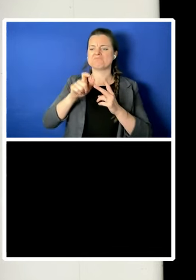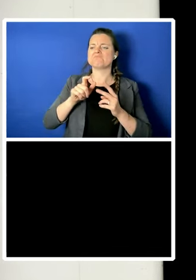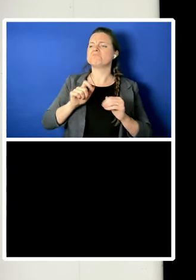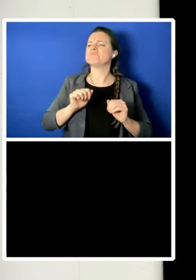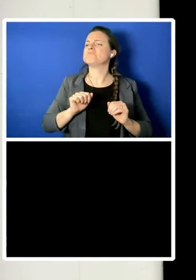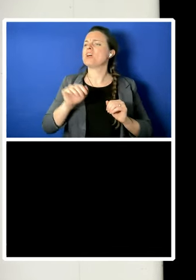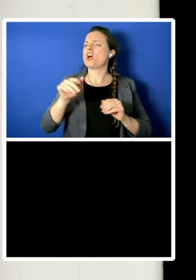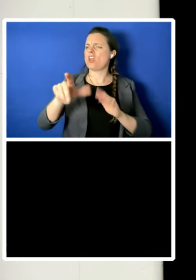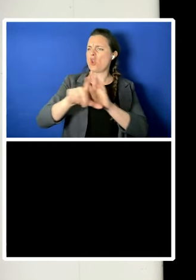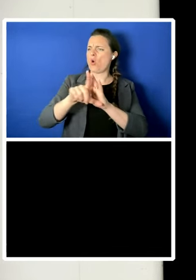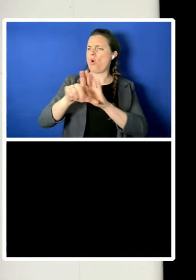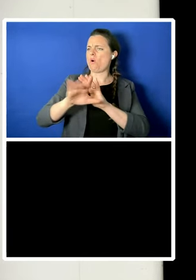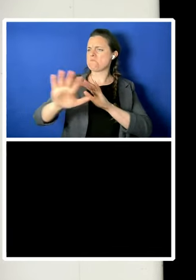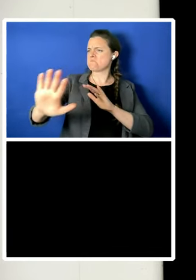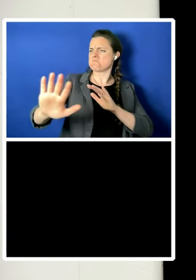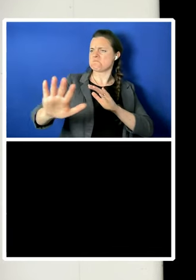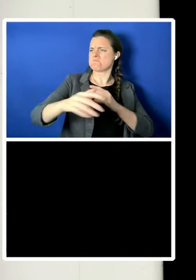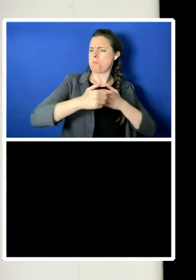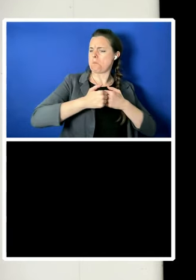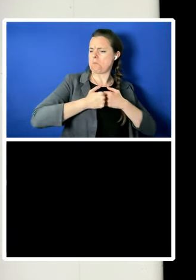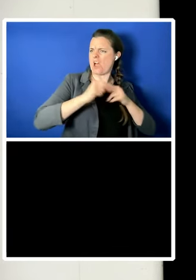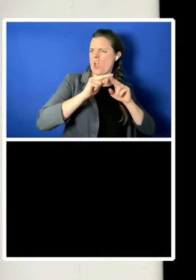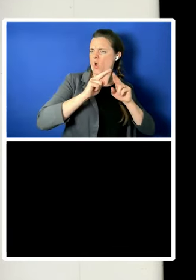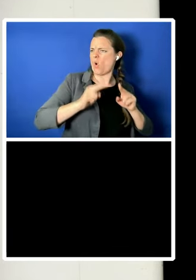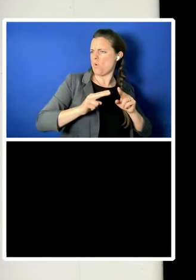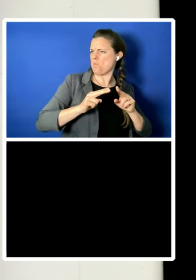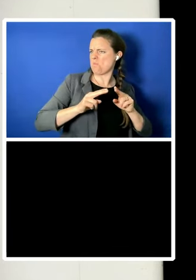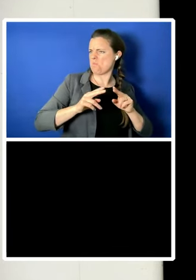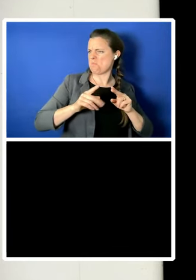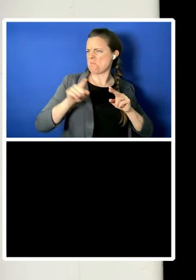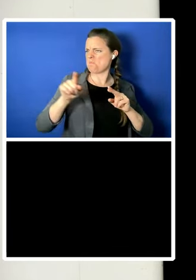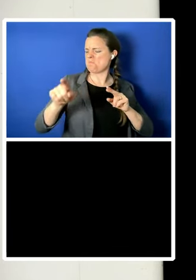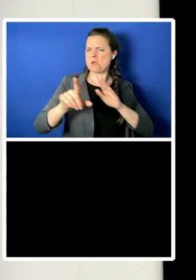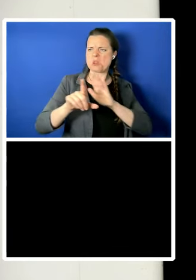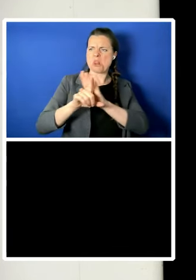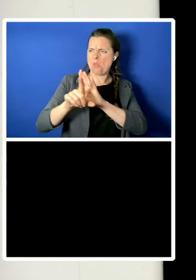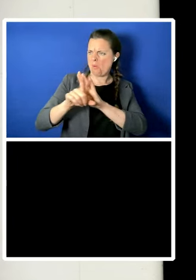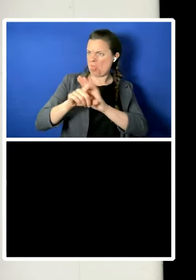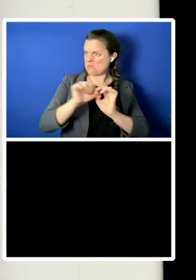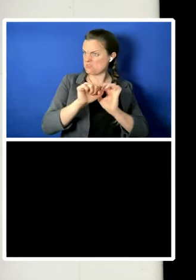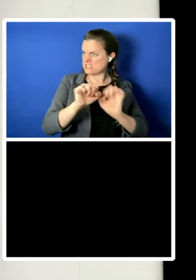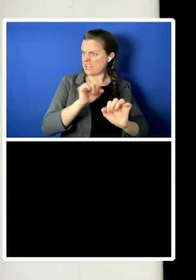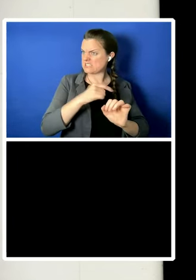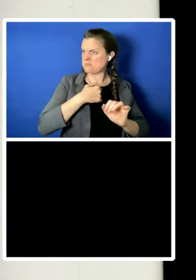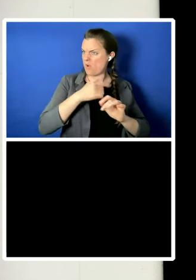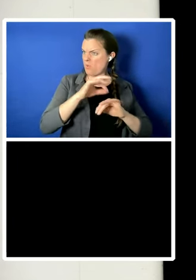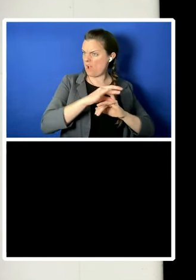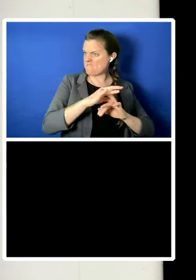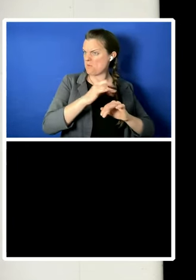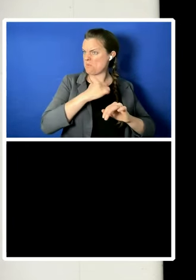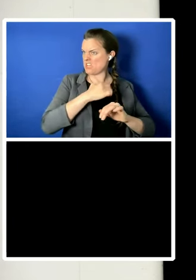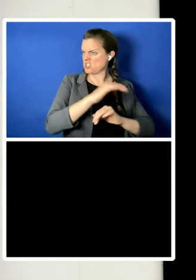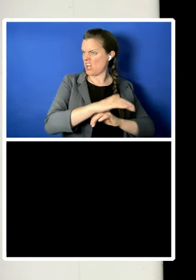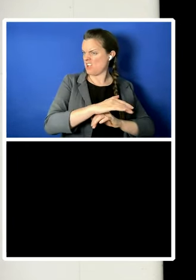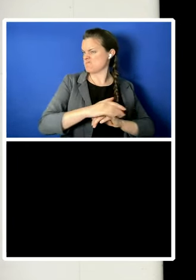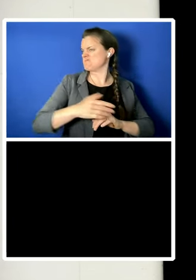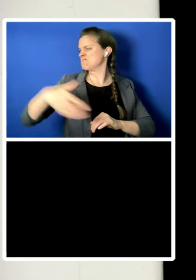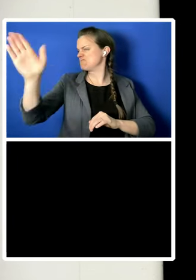to protect his wife or his child, especially from him.